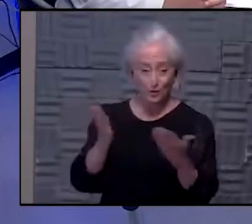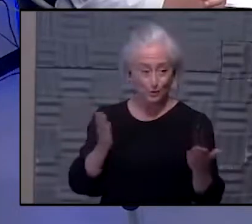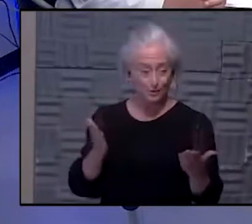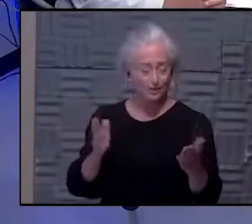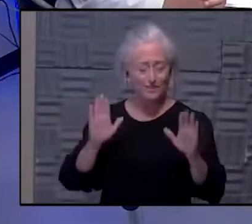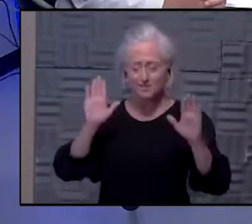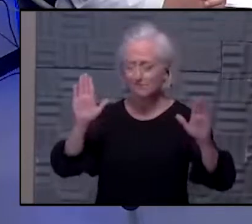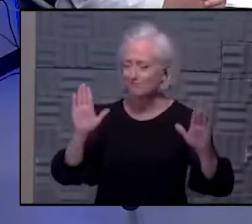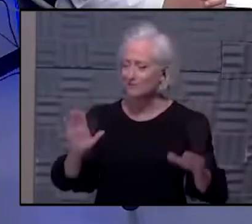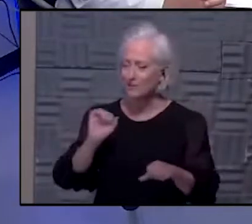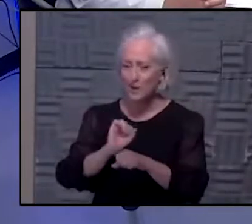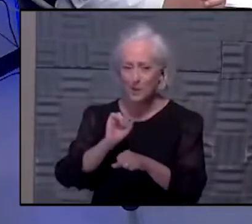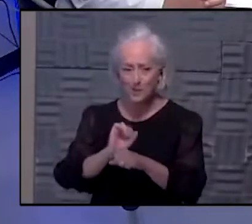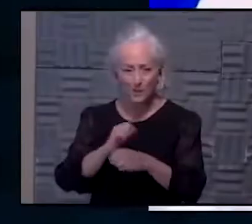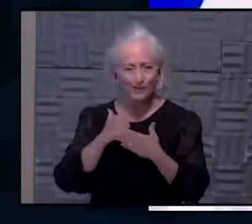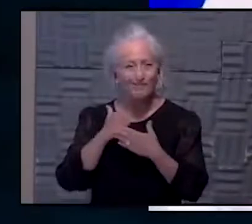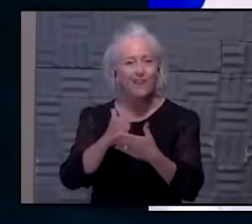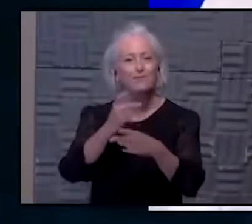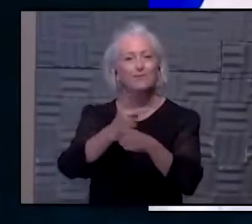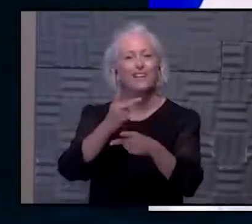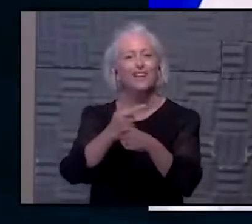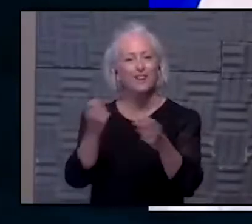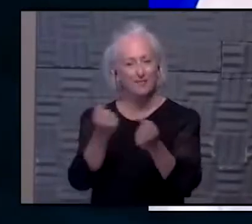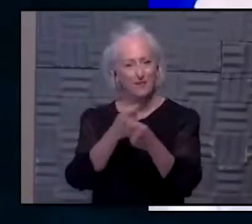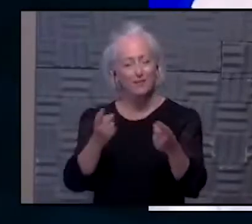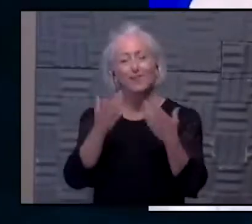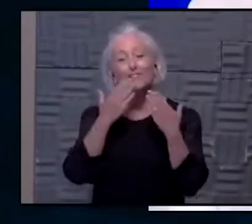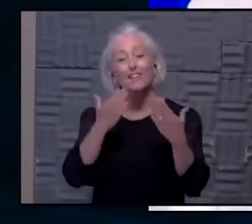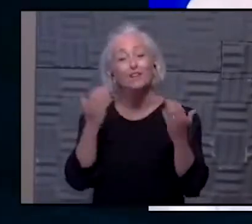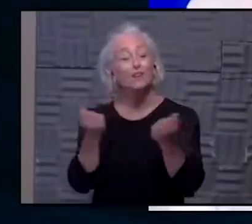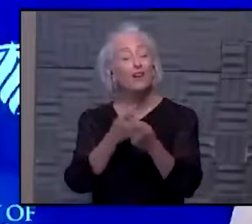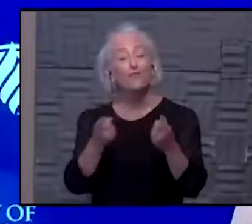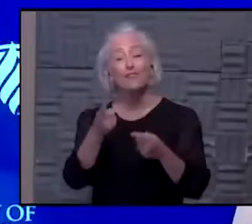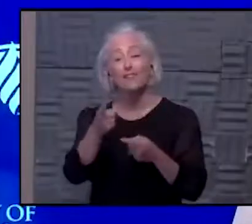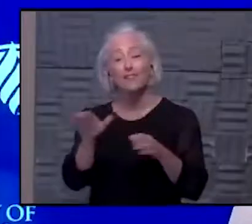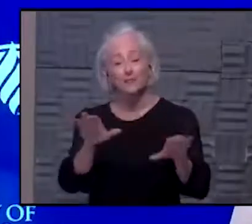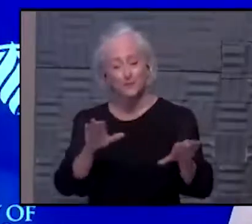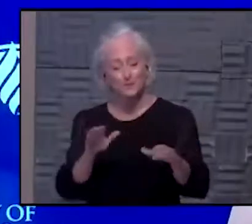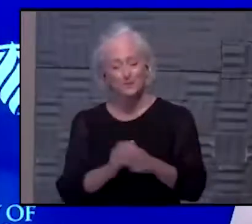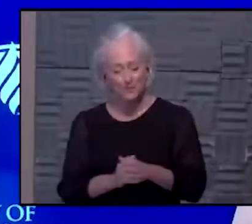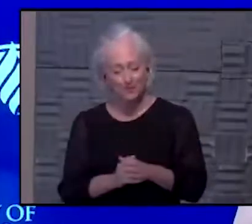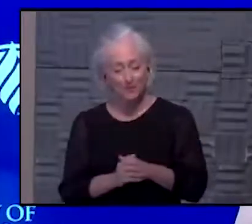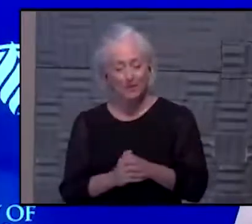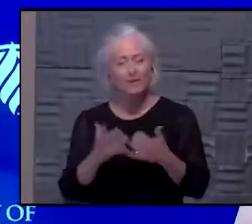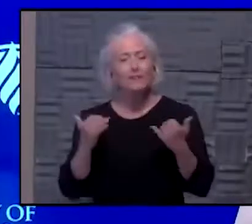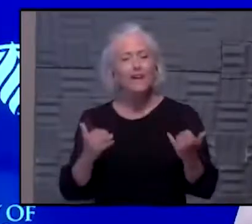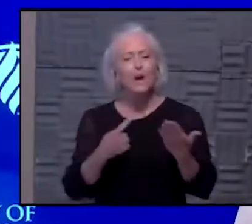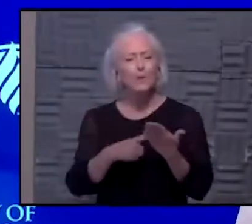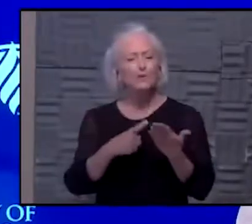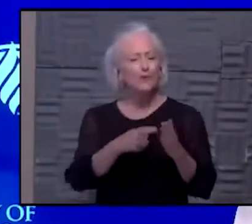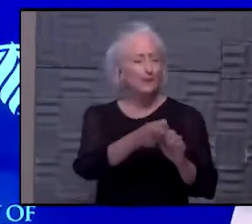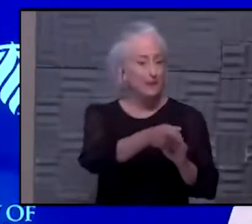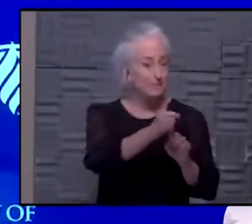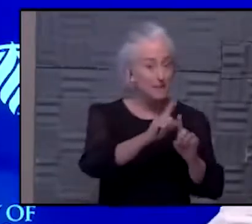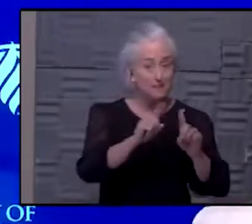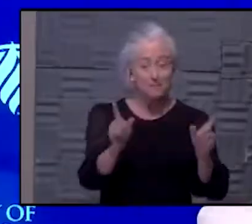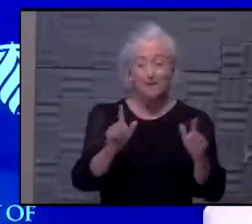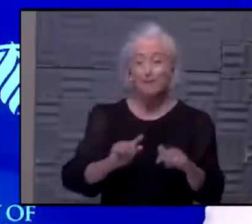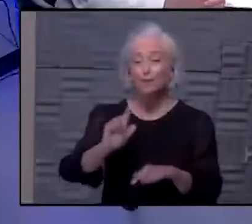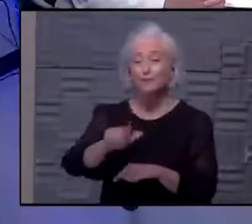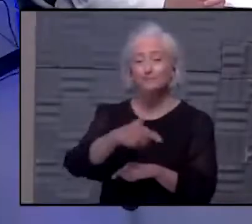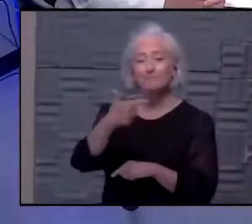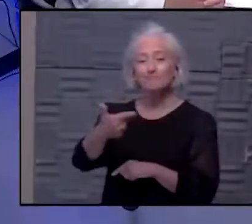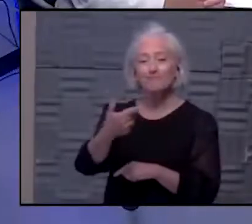do great work and help take care of all of us. So thank you all for the great things that you do. We're going to talk with these two good folks in just a moment. But first, Hawkeye,